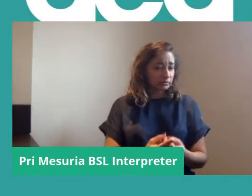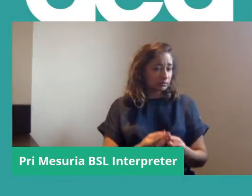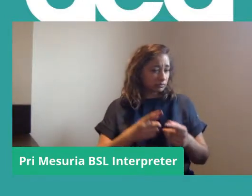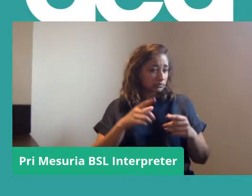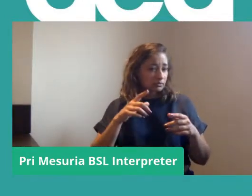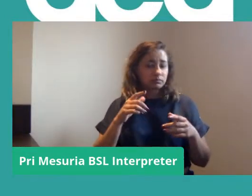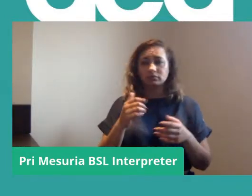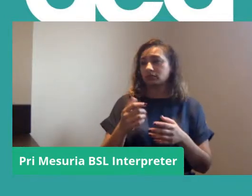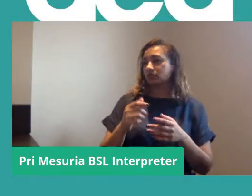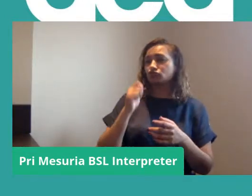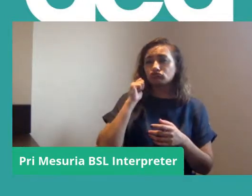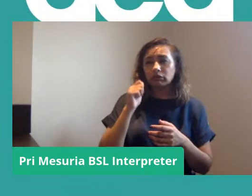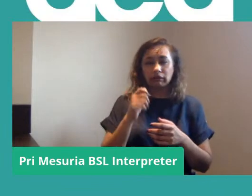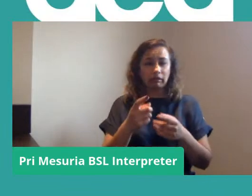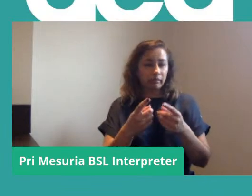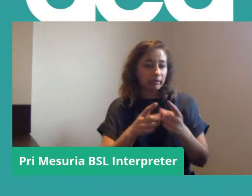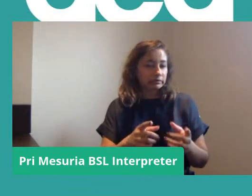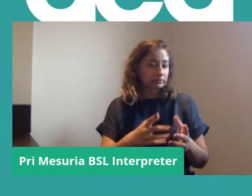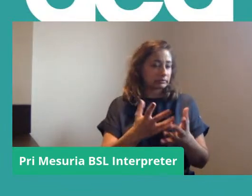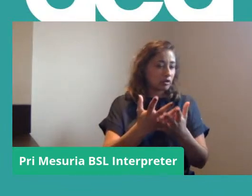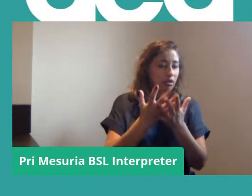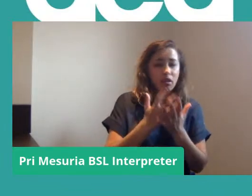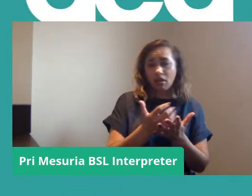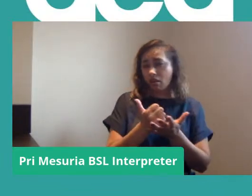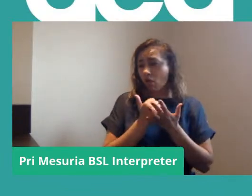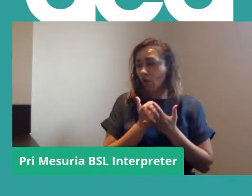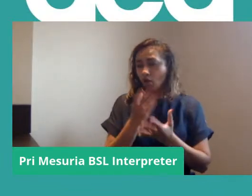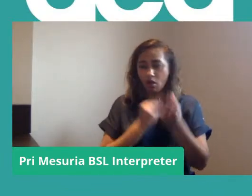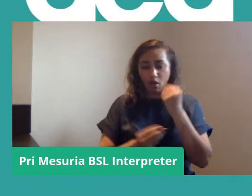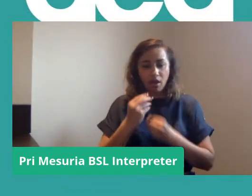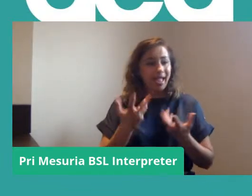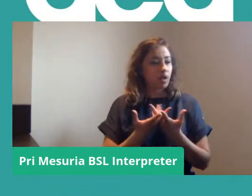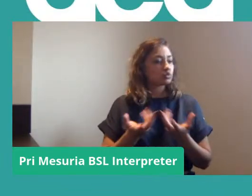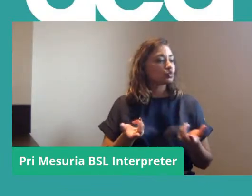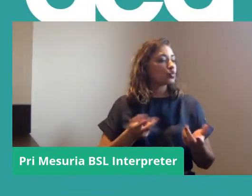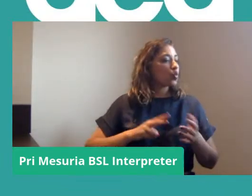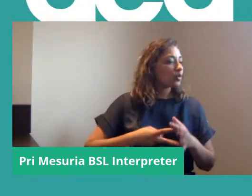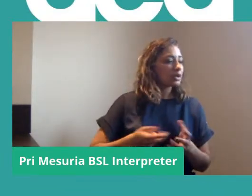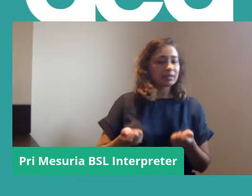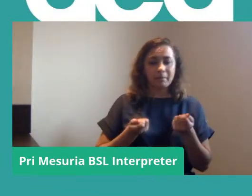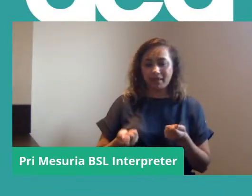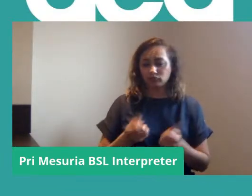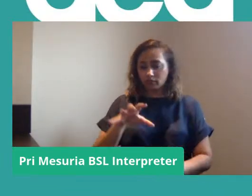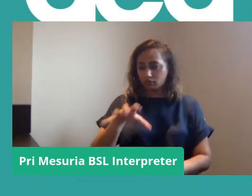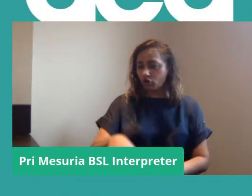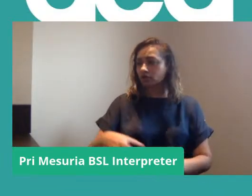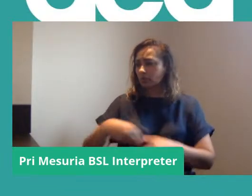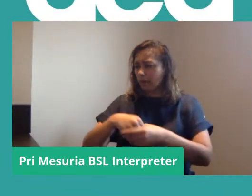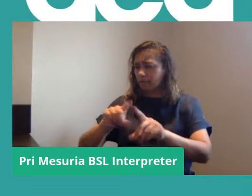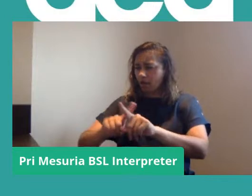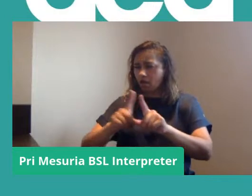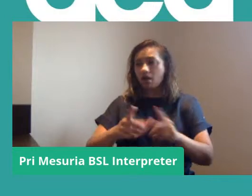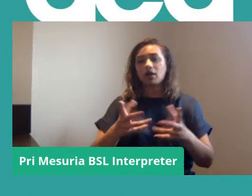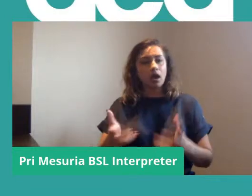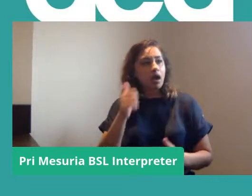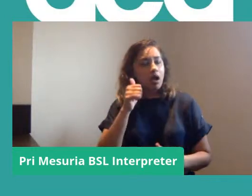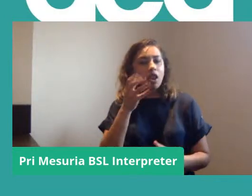and learnt how to organise and manage a branch and members and so on.